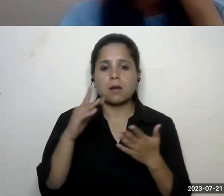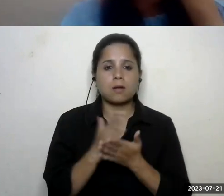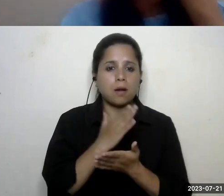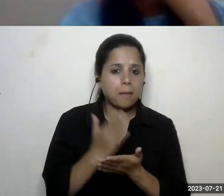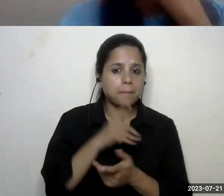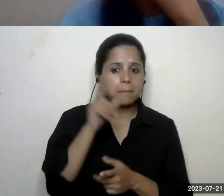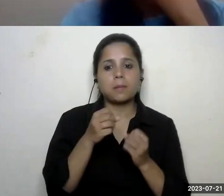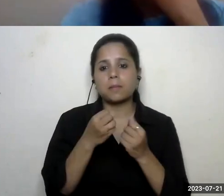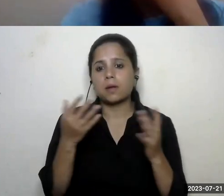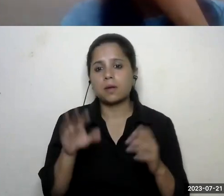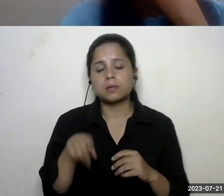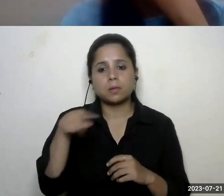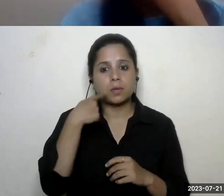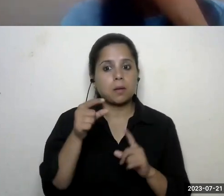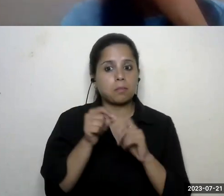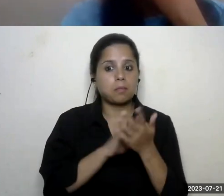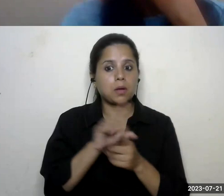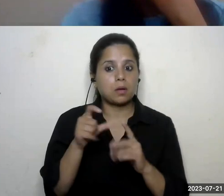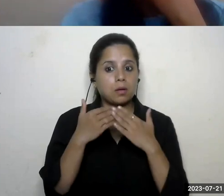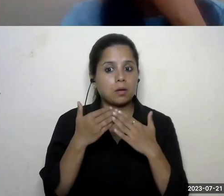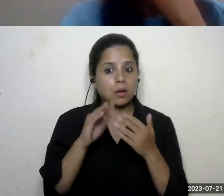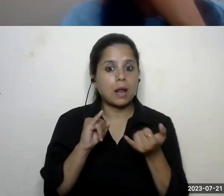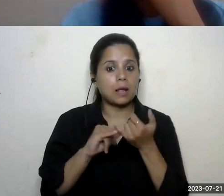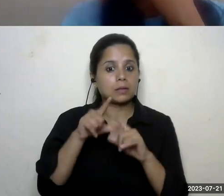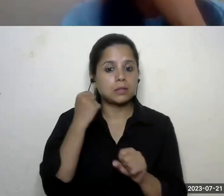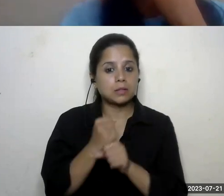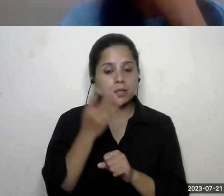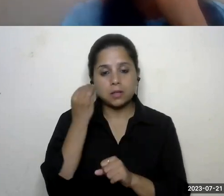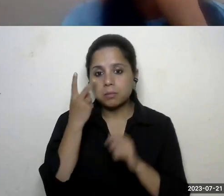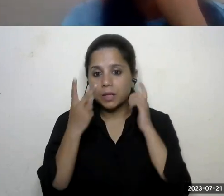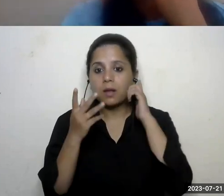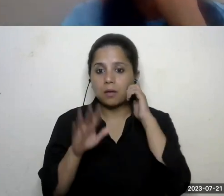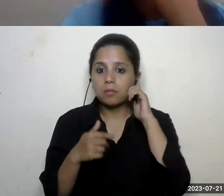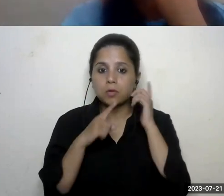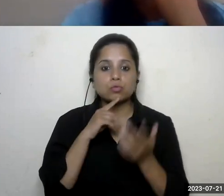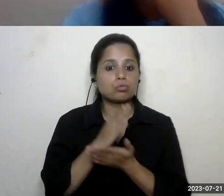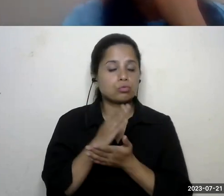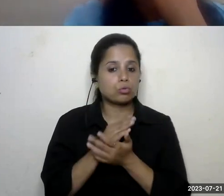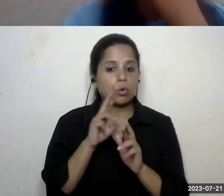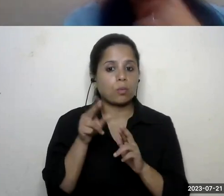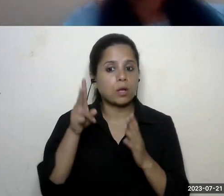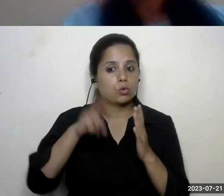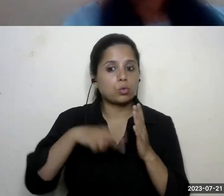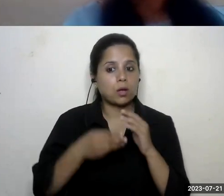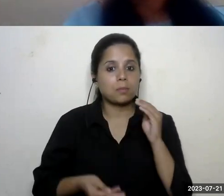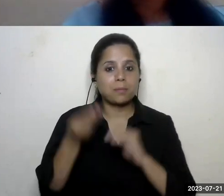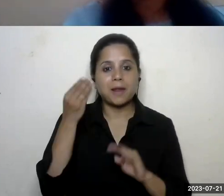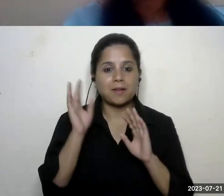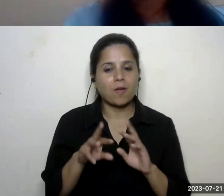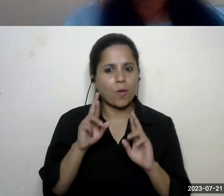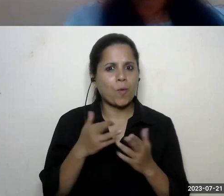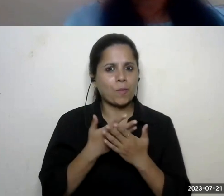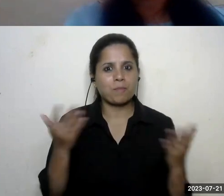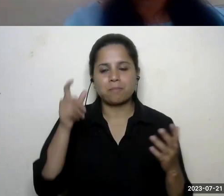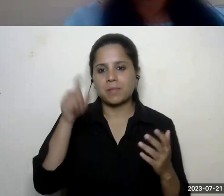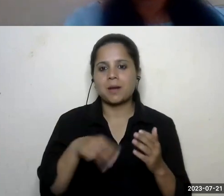people there was somebody doing their phd in sdg so i'm sure they have studied a lot almost as much